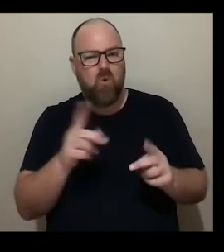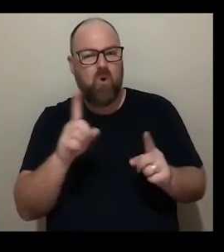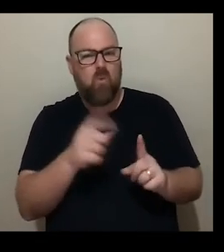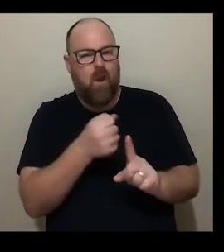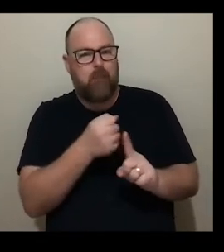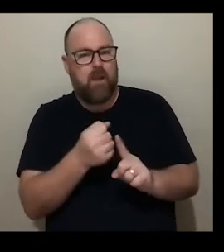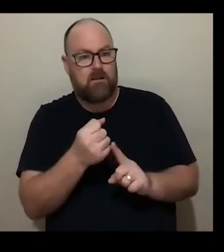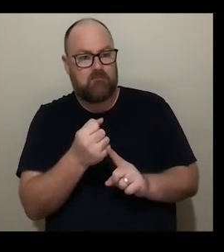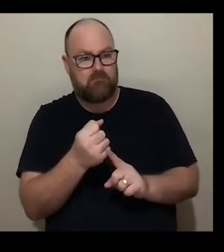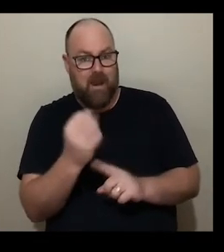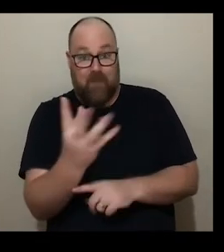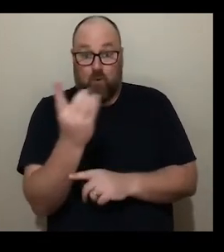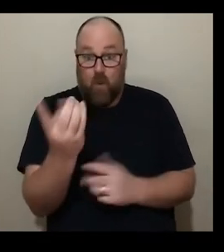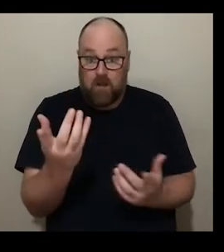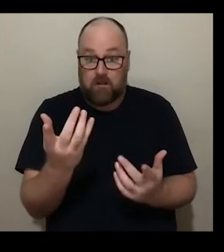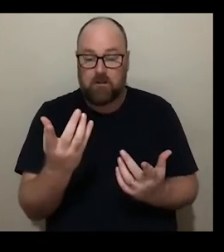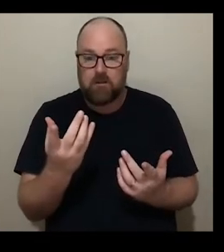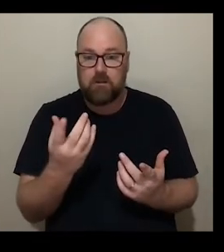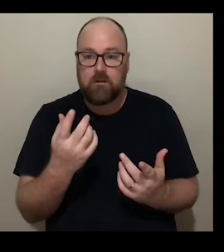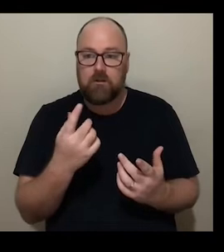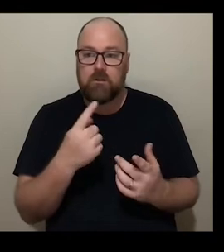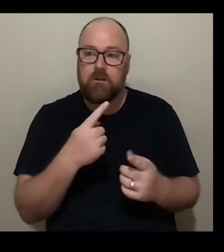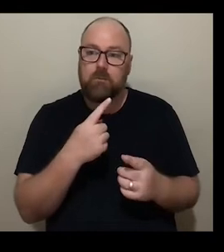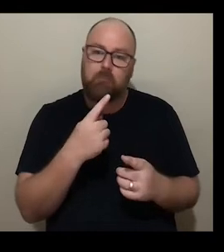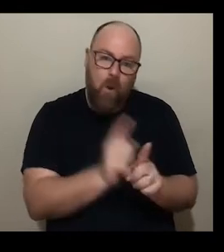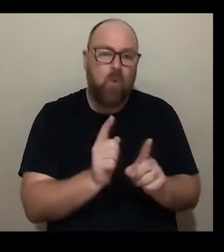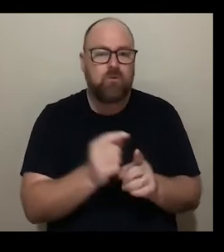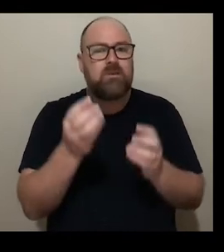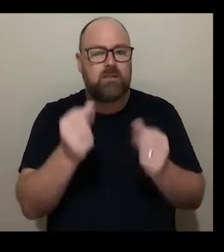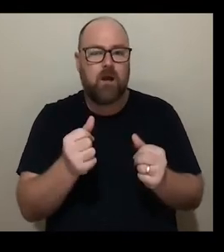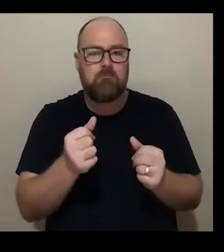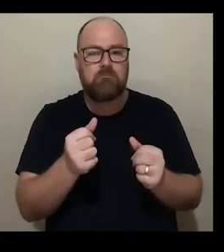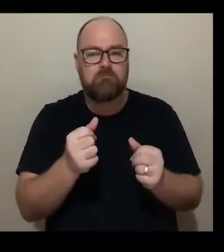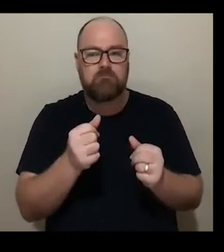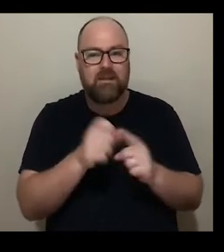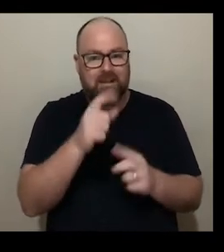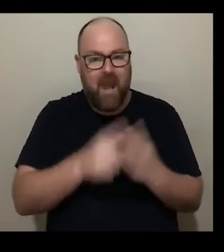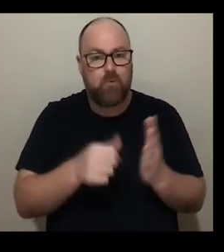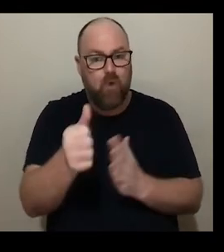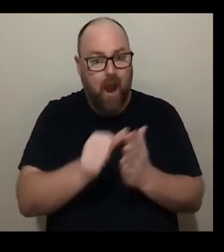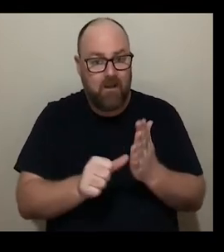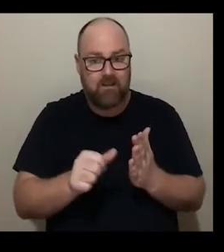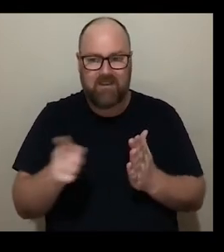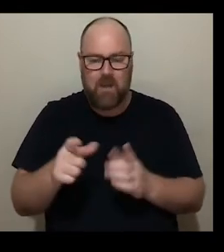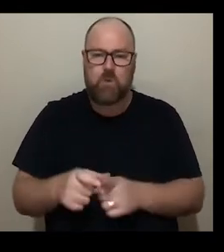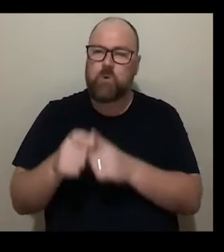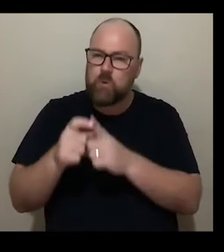but particularly I think a lot of disabled artists who were finding it very challenging to be so